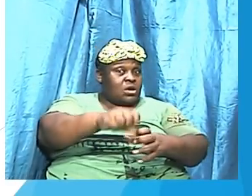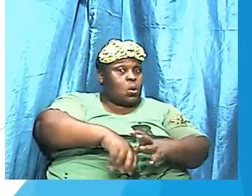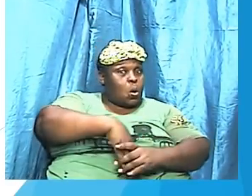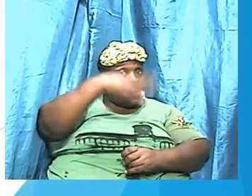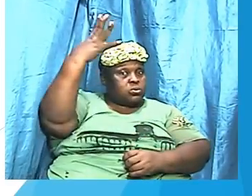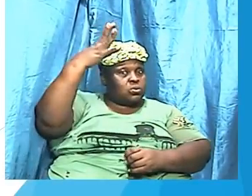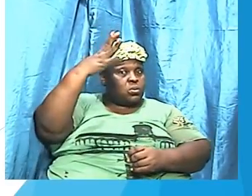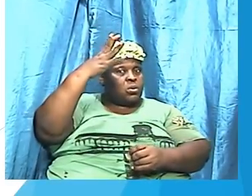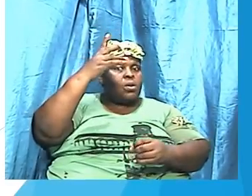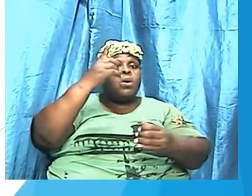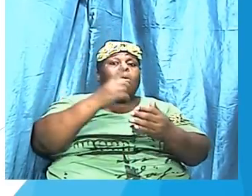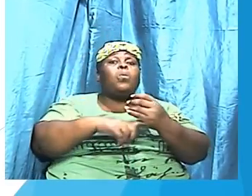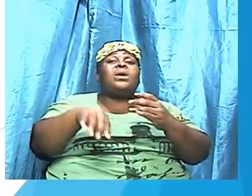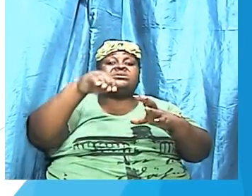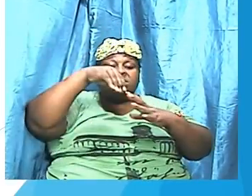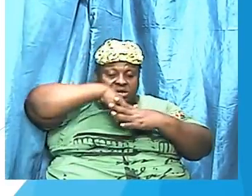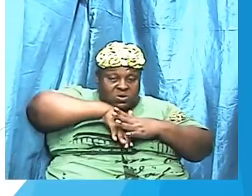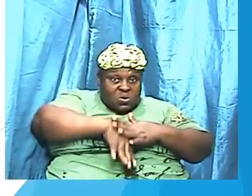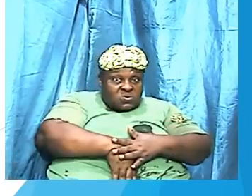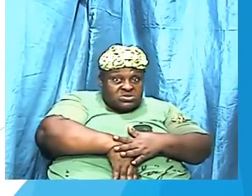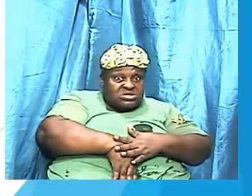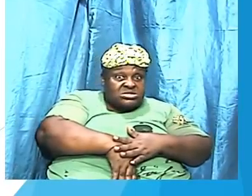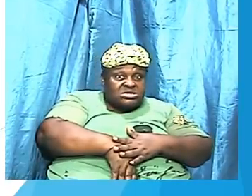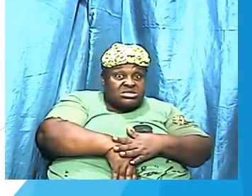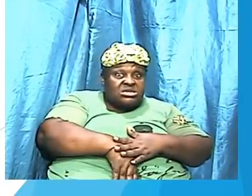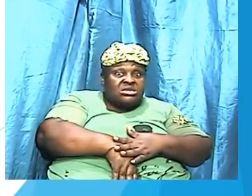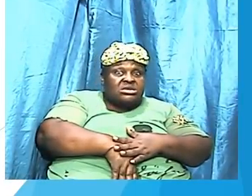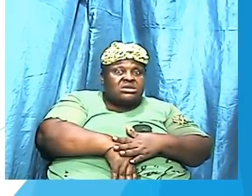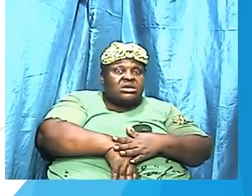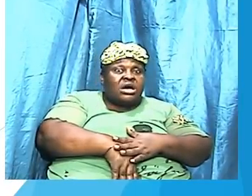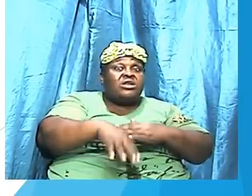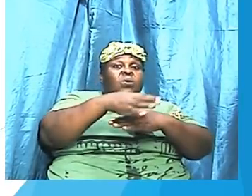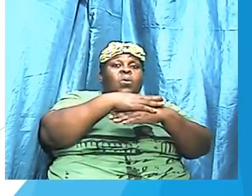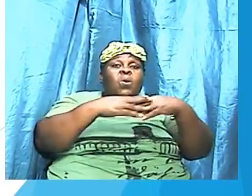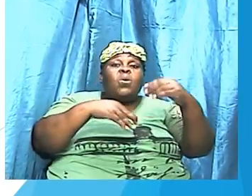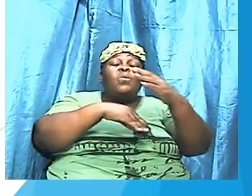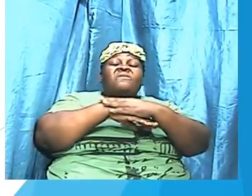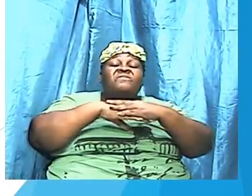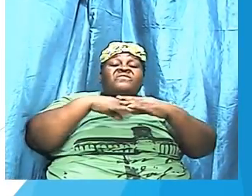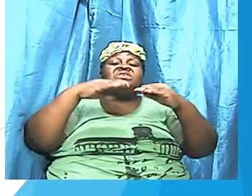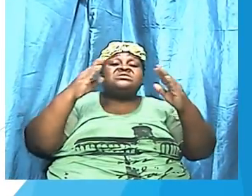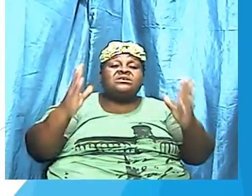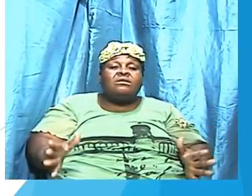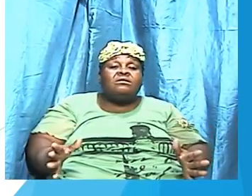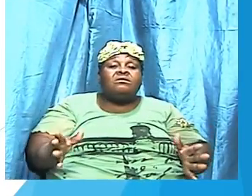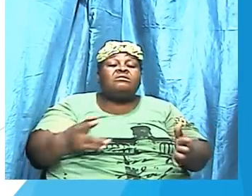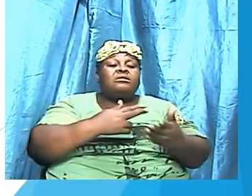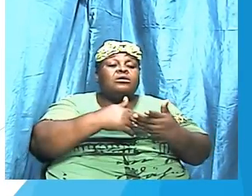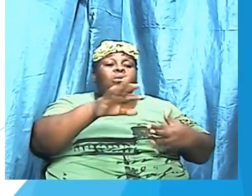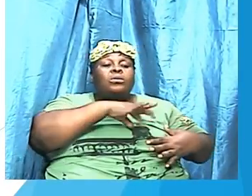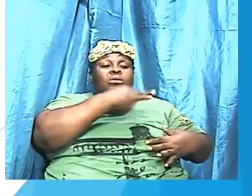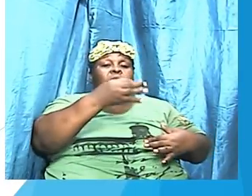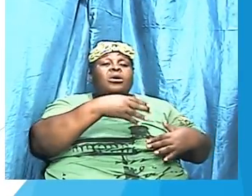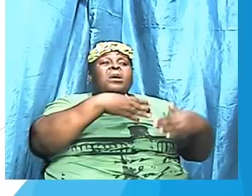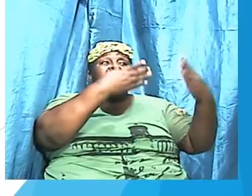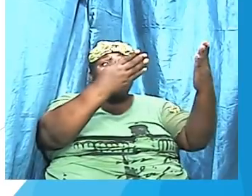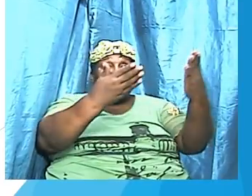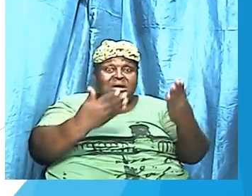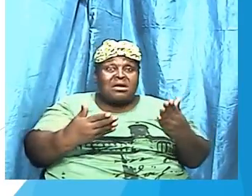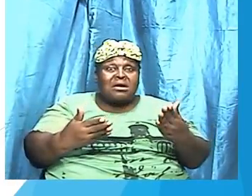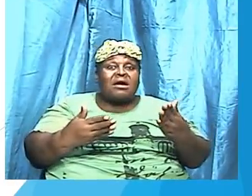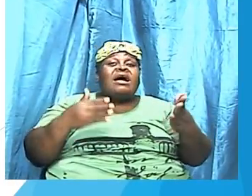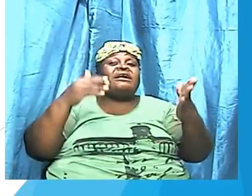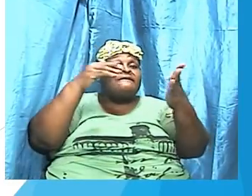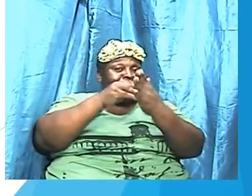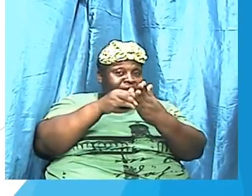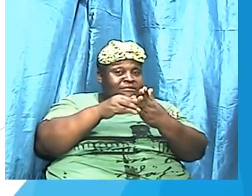He, the Comforter, He, the Holy Ghost, is going to bring back to our remembrance,